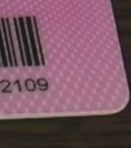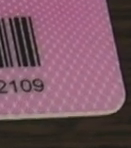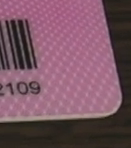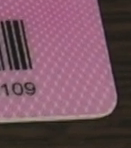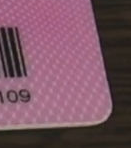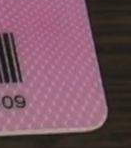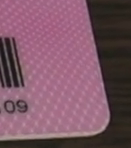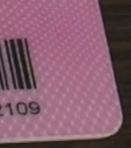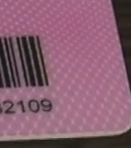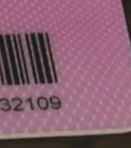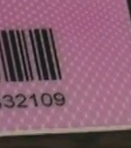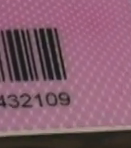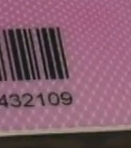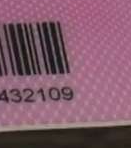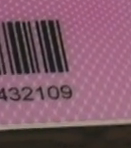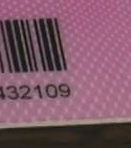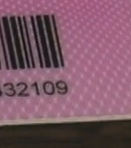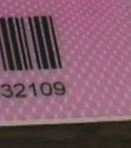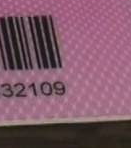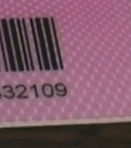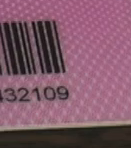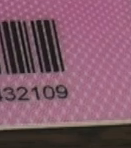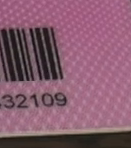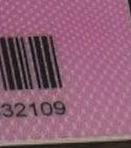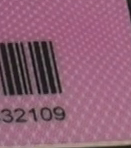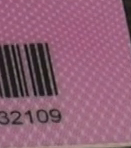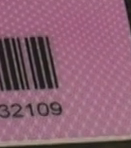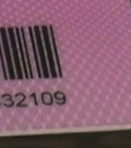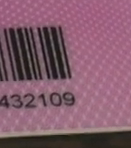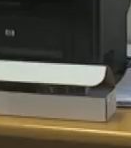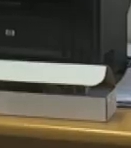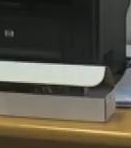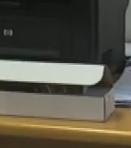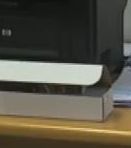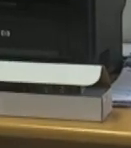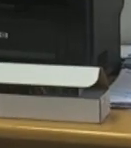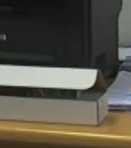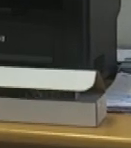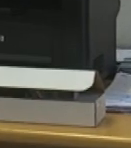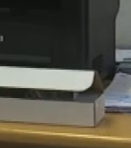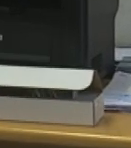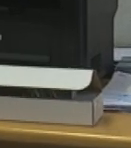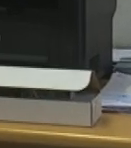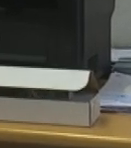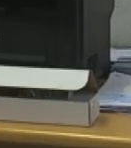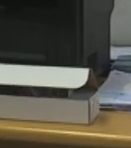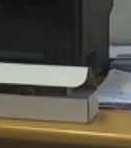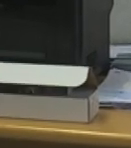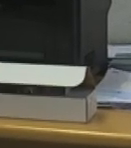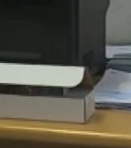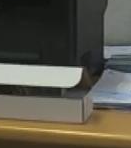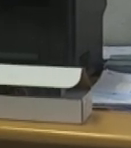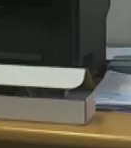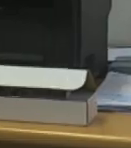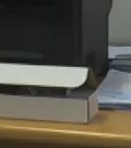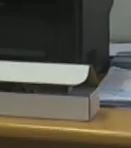identity documents. They will also be used in scanning machines, similar to the ones used